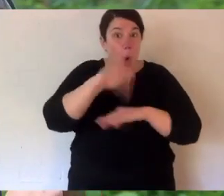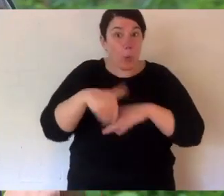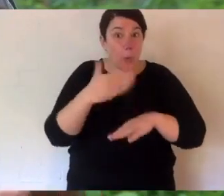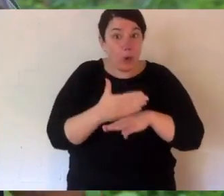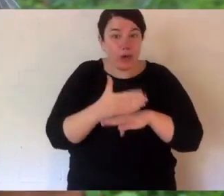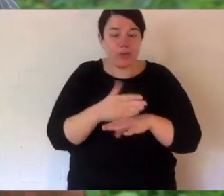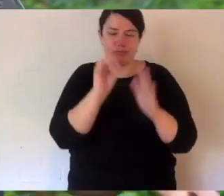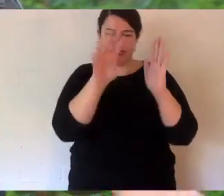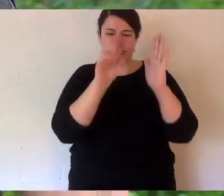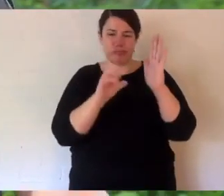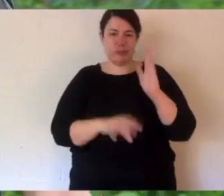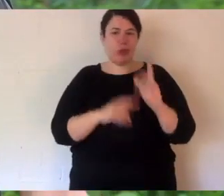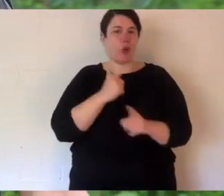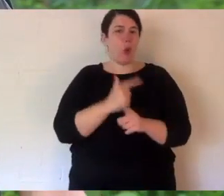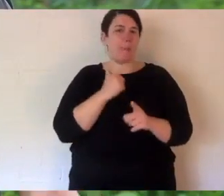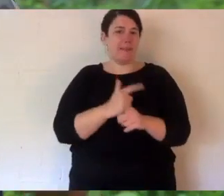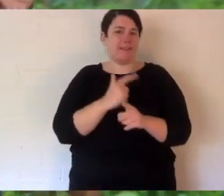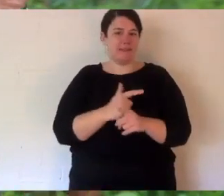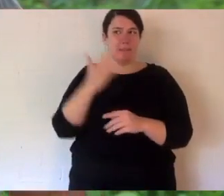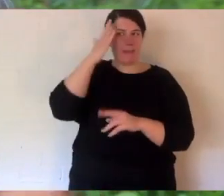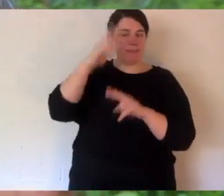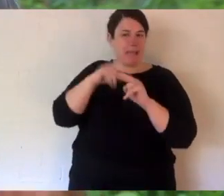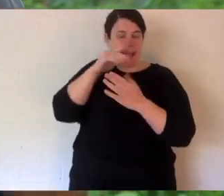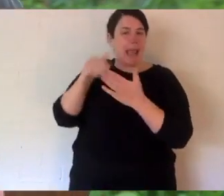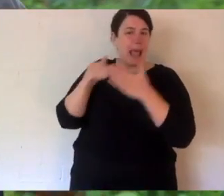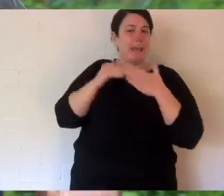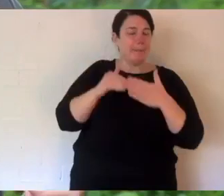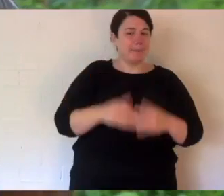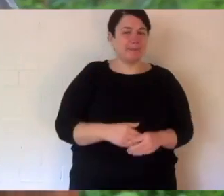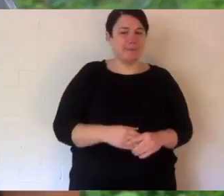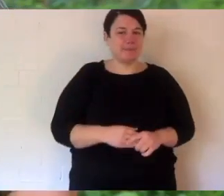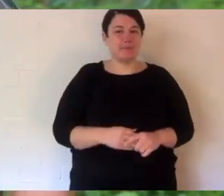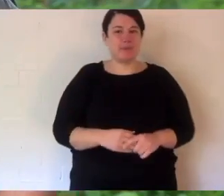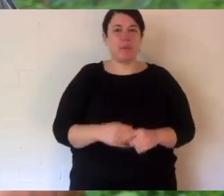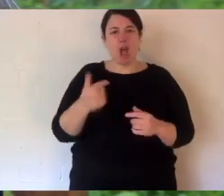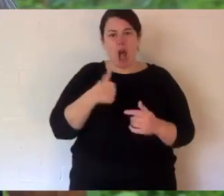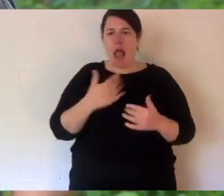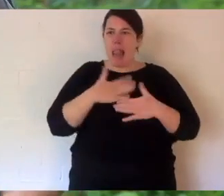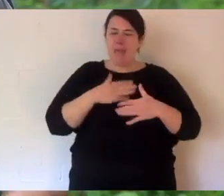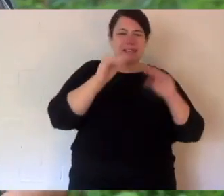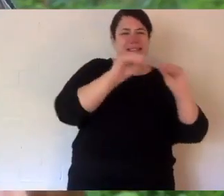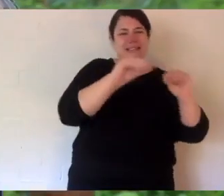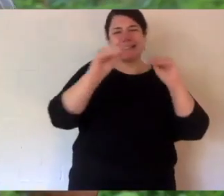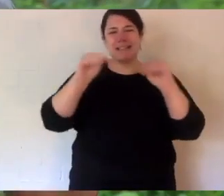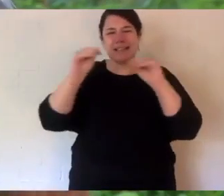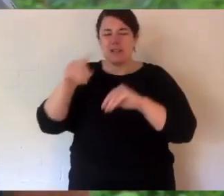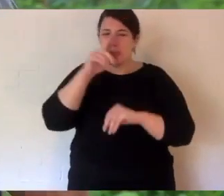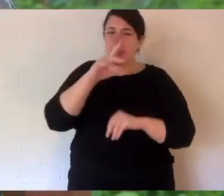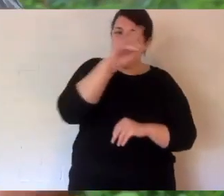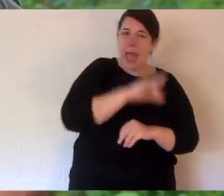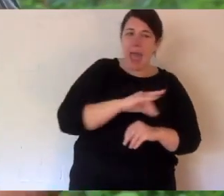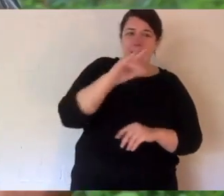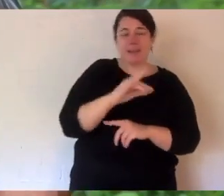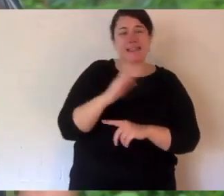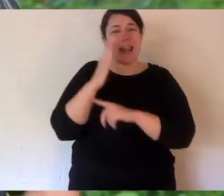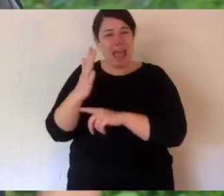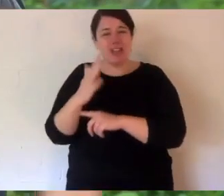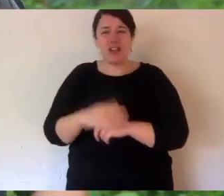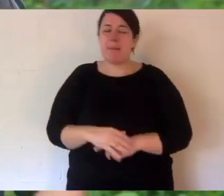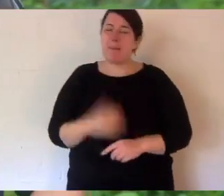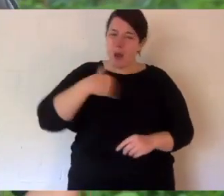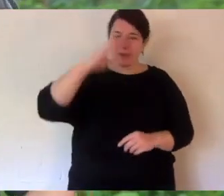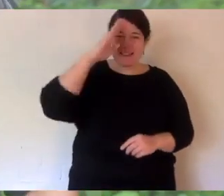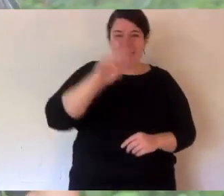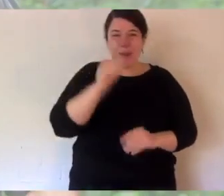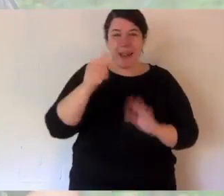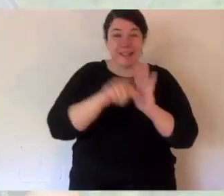your homework, just put it into the comments. This is what I do connecting people with nature and that can't stop. I'll see you